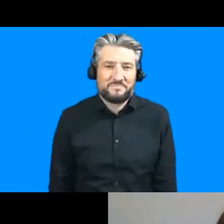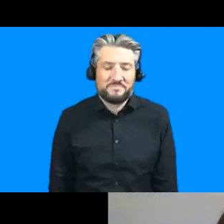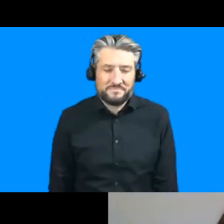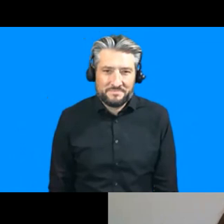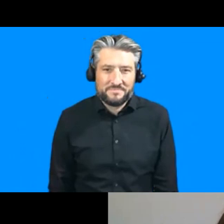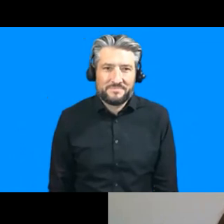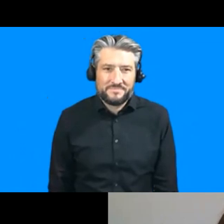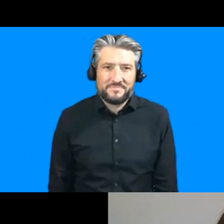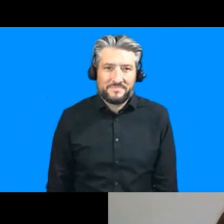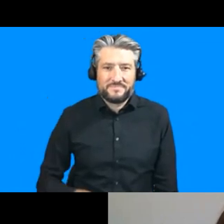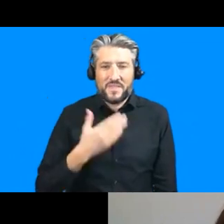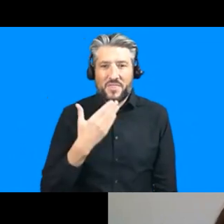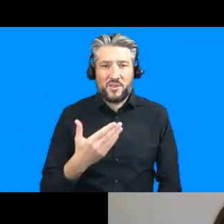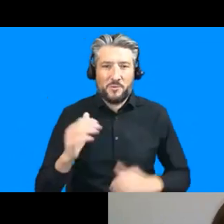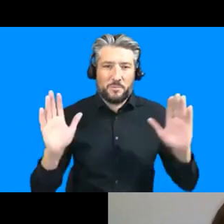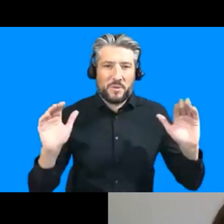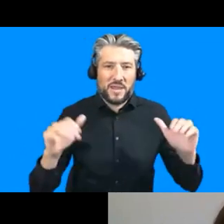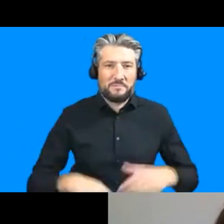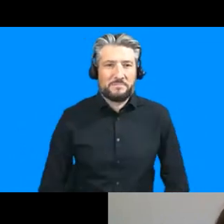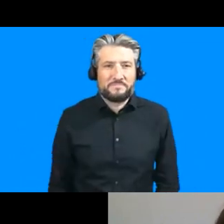thank you bye-bye everyone bye